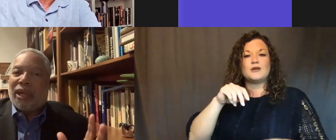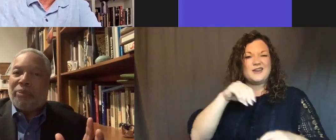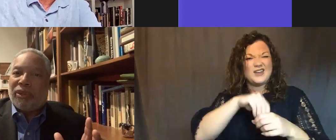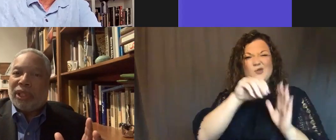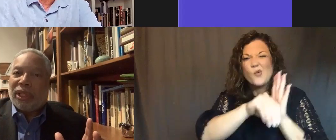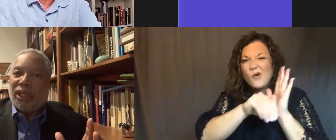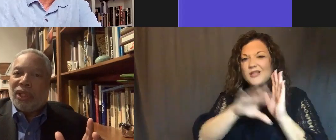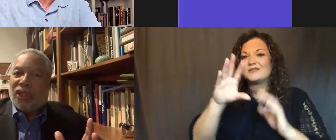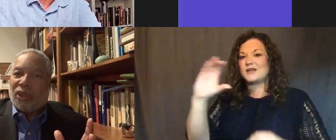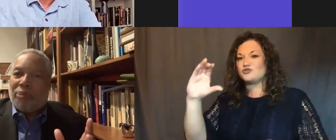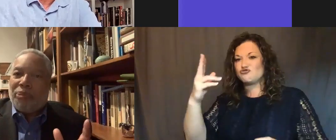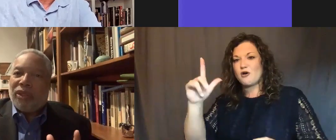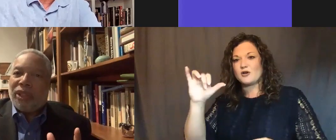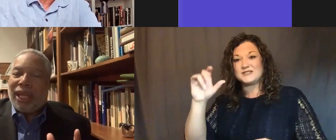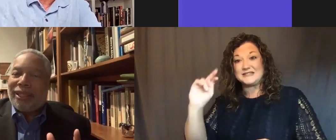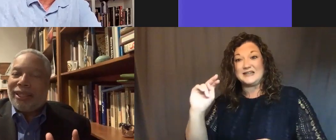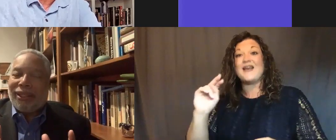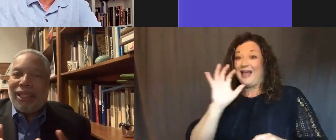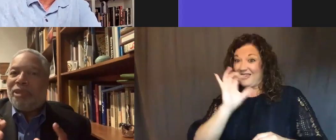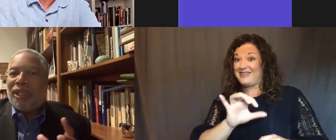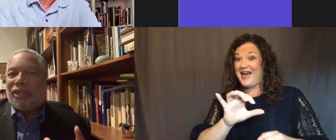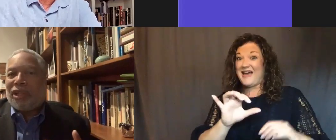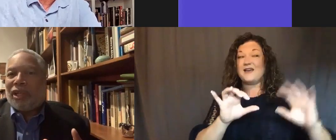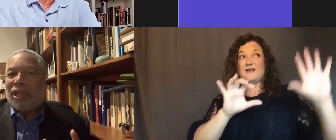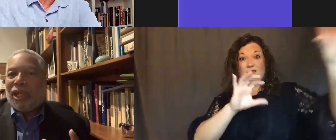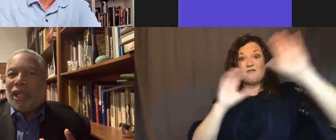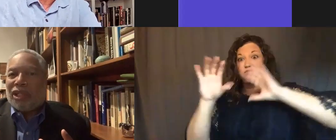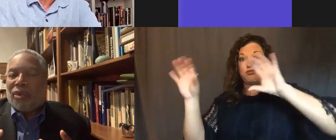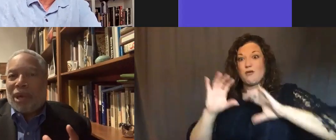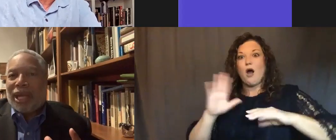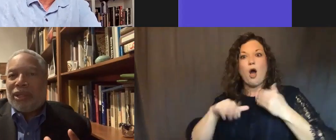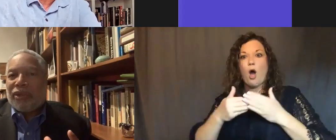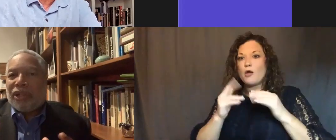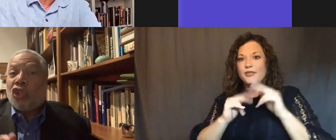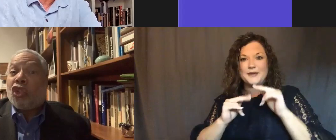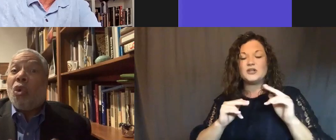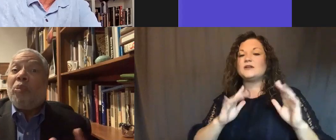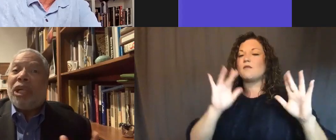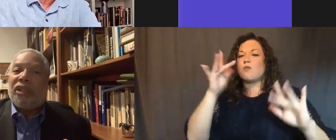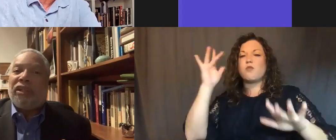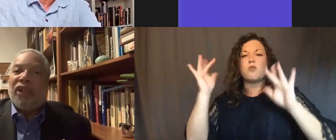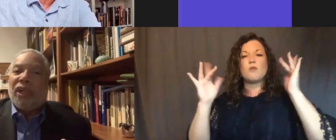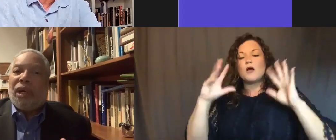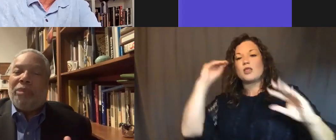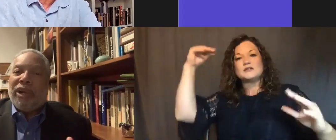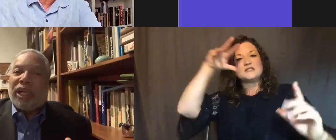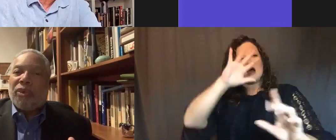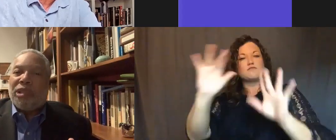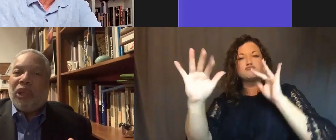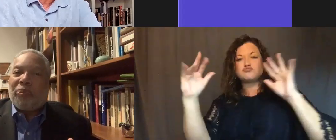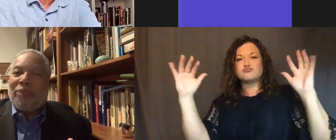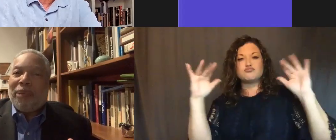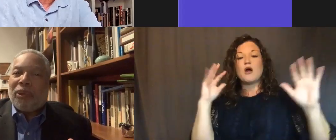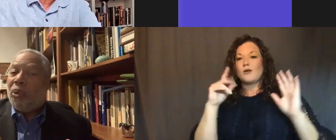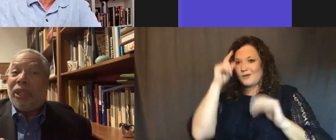over the entire building. So the building, as it gleams in the sun, is a reminder that so much of America